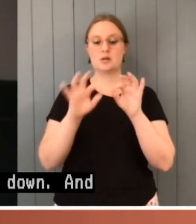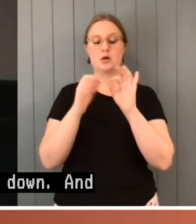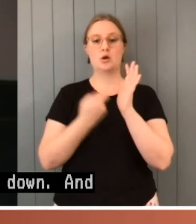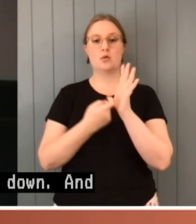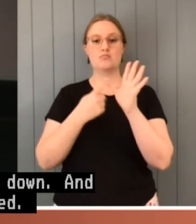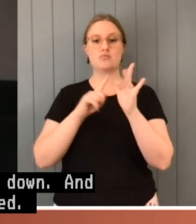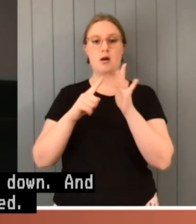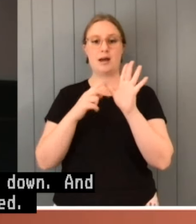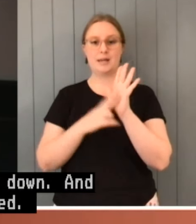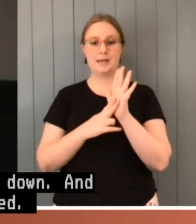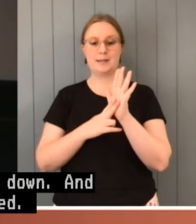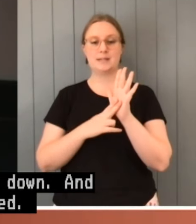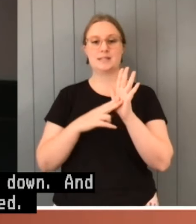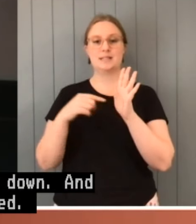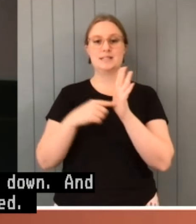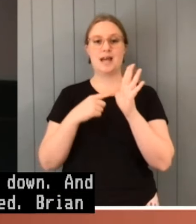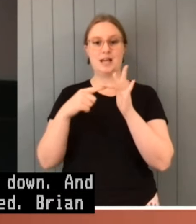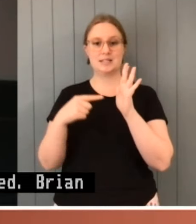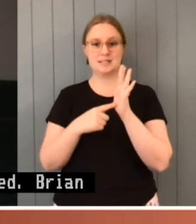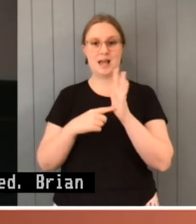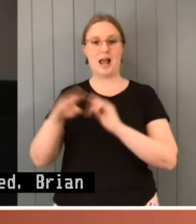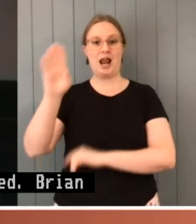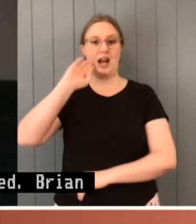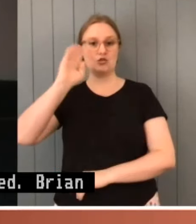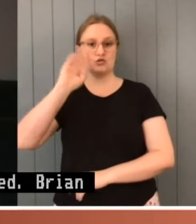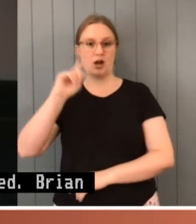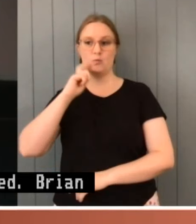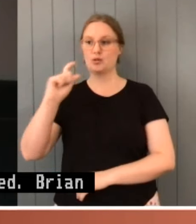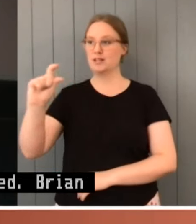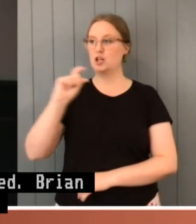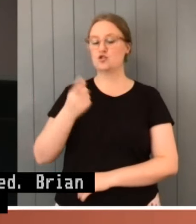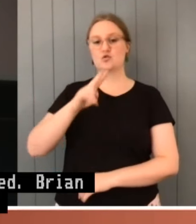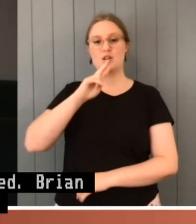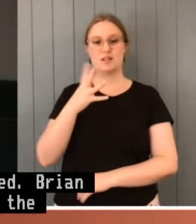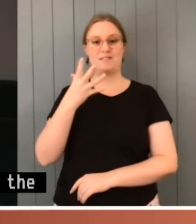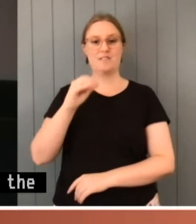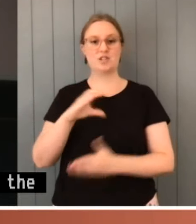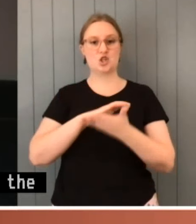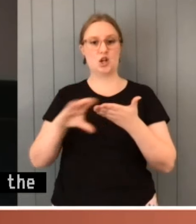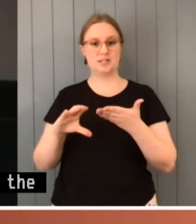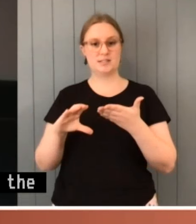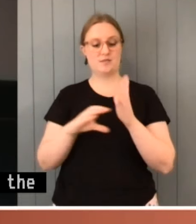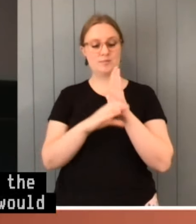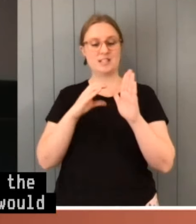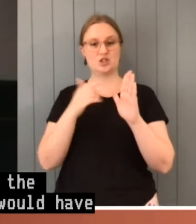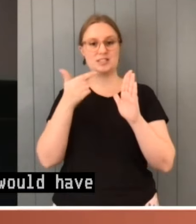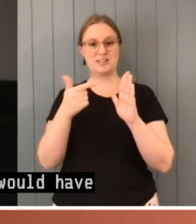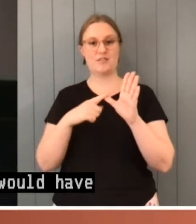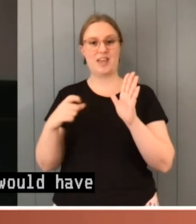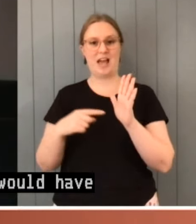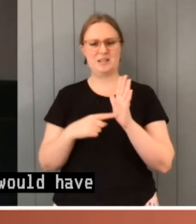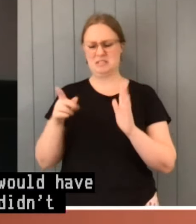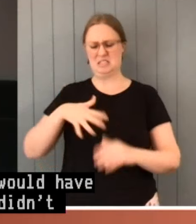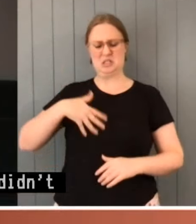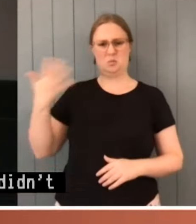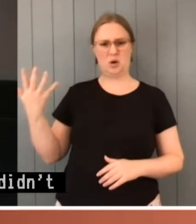England, would have been entitled to $250 under Section 7 of the Act. He didn't want it. And what's more, he said that the Commissioner of